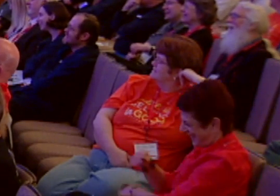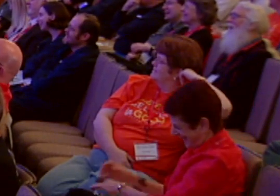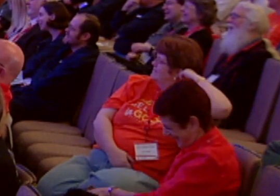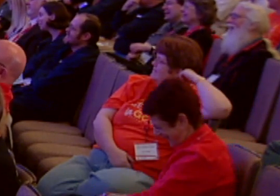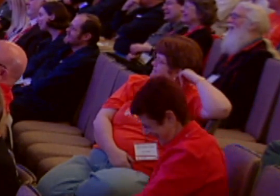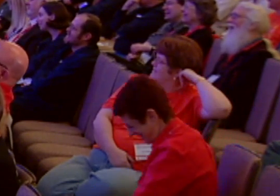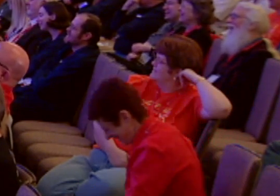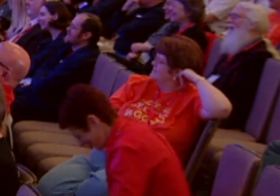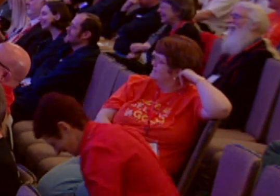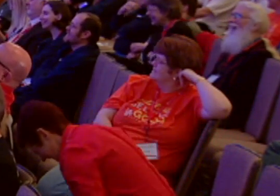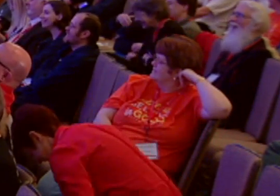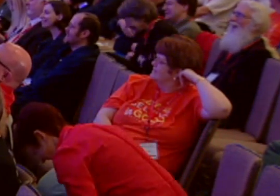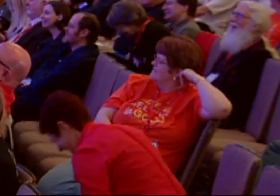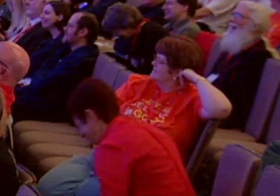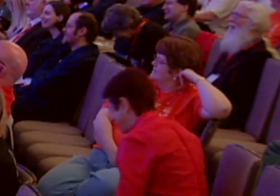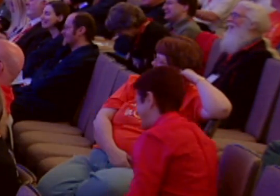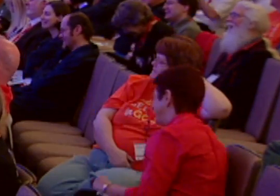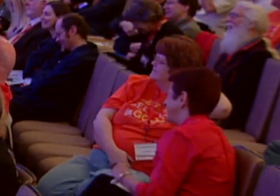I don't know.